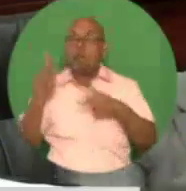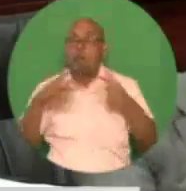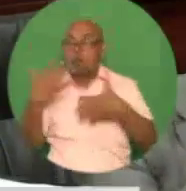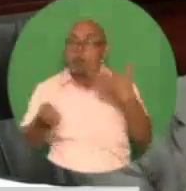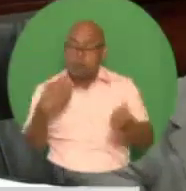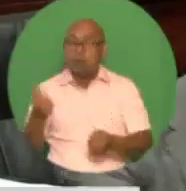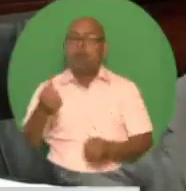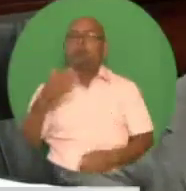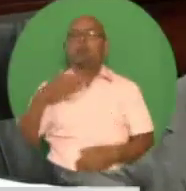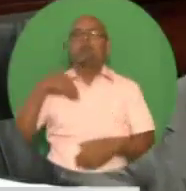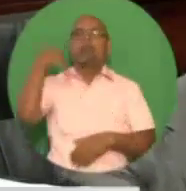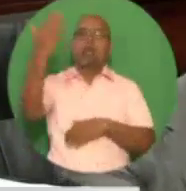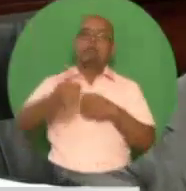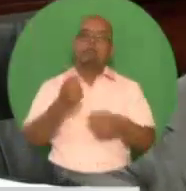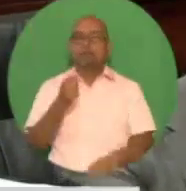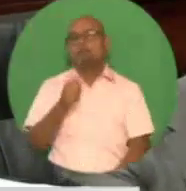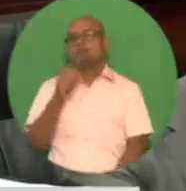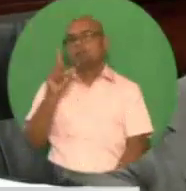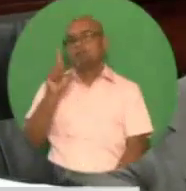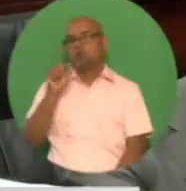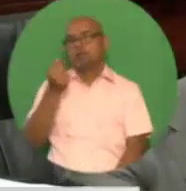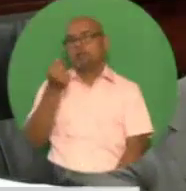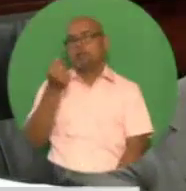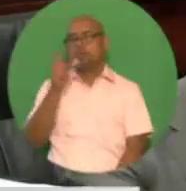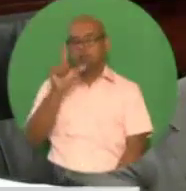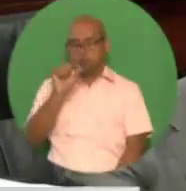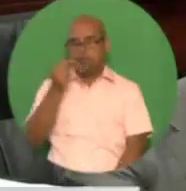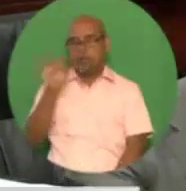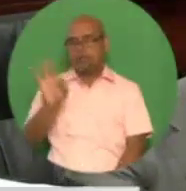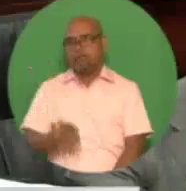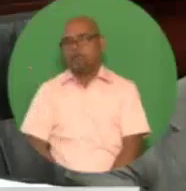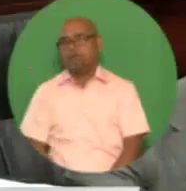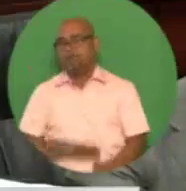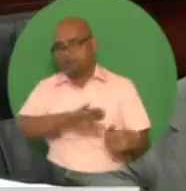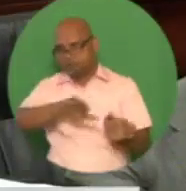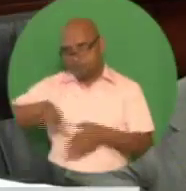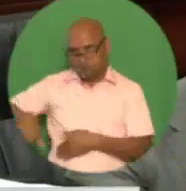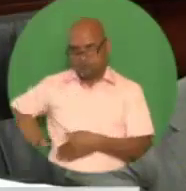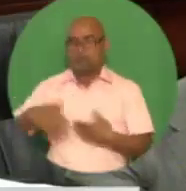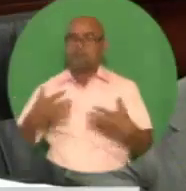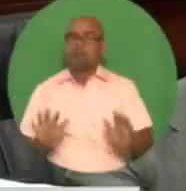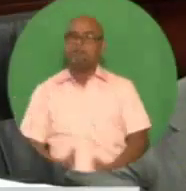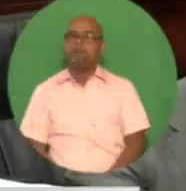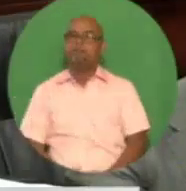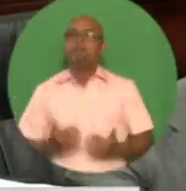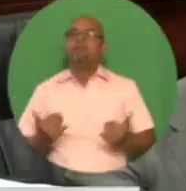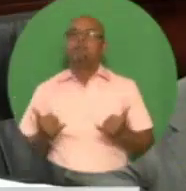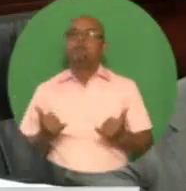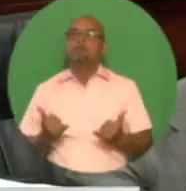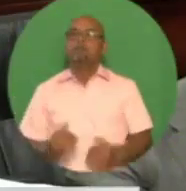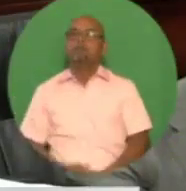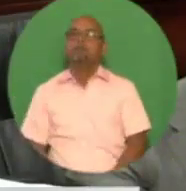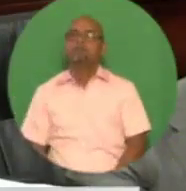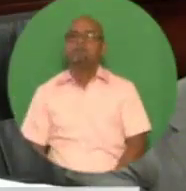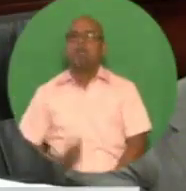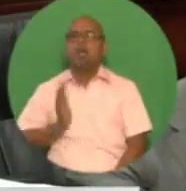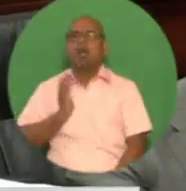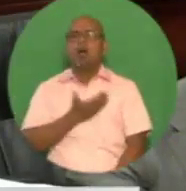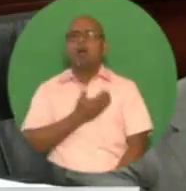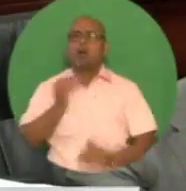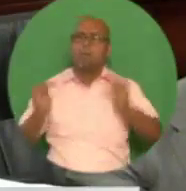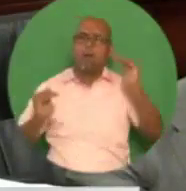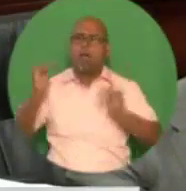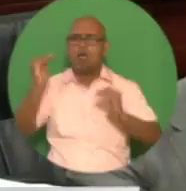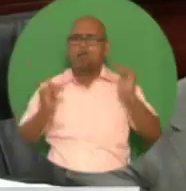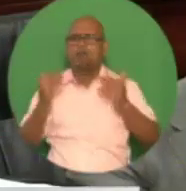I turn now to the medium-term outlook. Our fiscal and external balances are stabilizing, consequent on the rise of